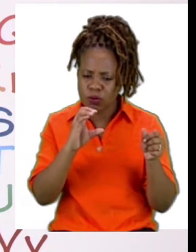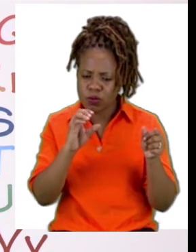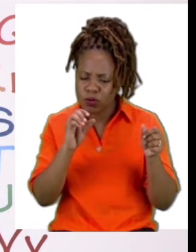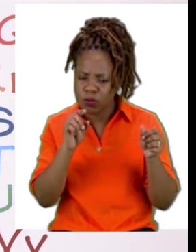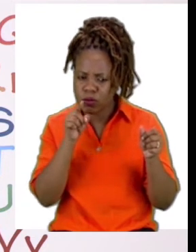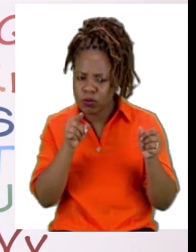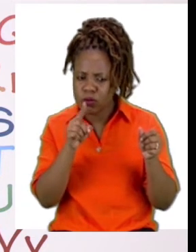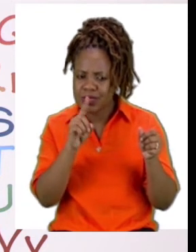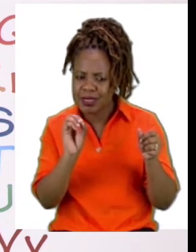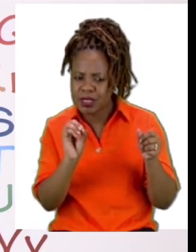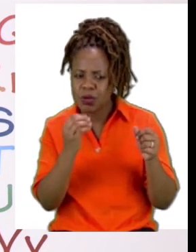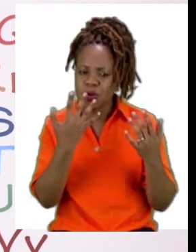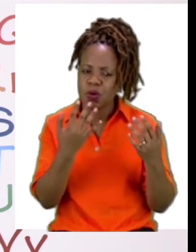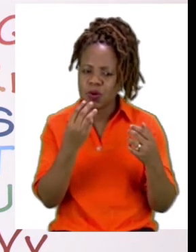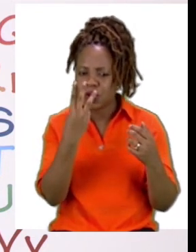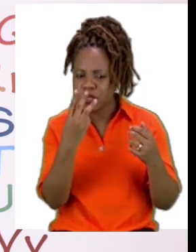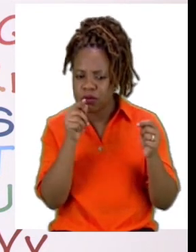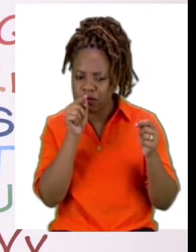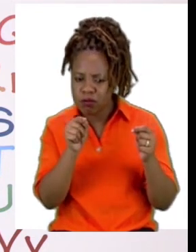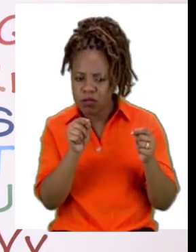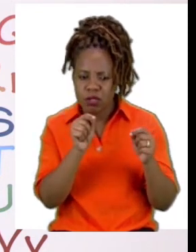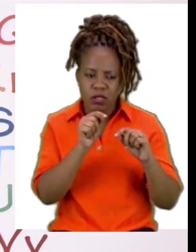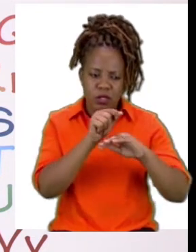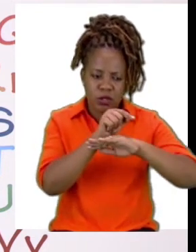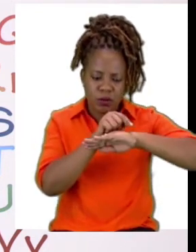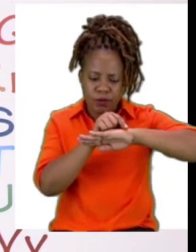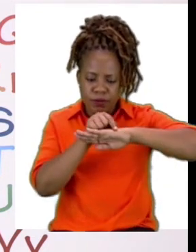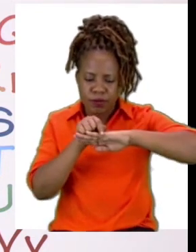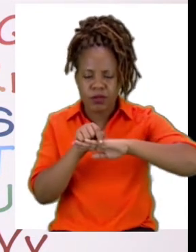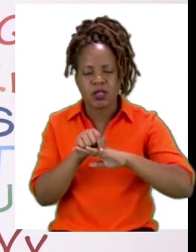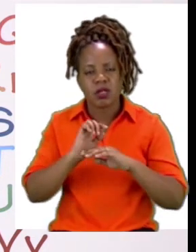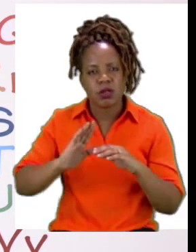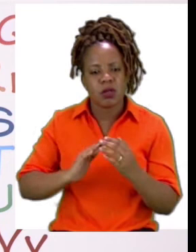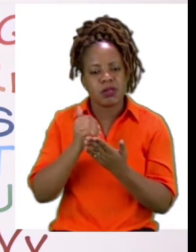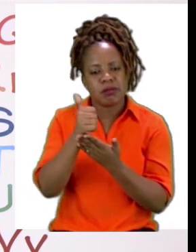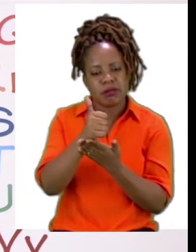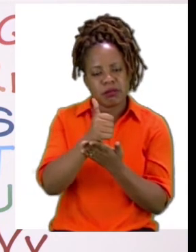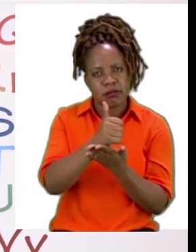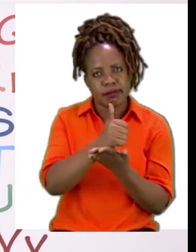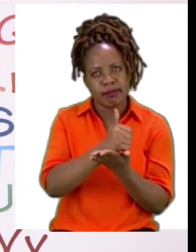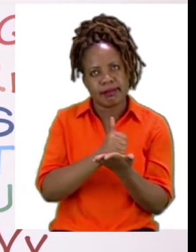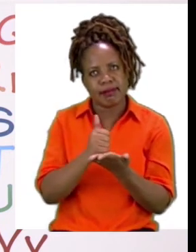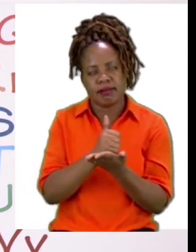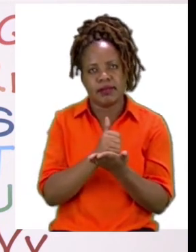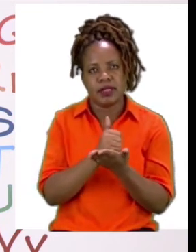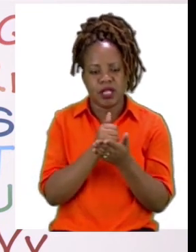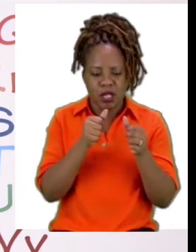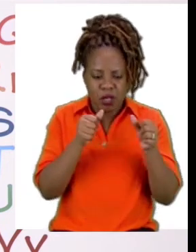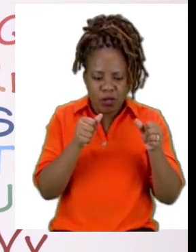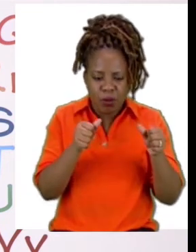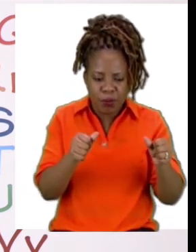fun with this one and please, boys and girls, try and be as neat as possible. Hold your ruler firmly down